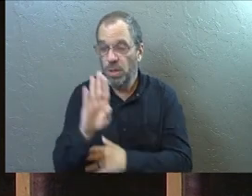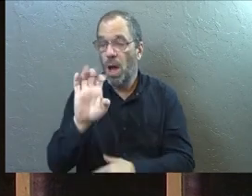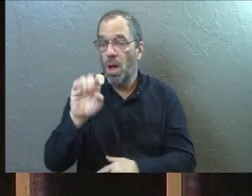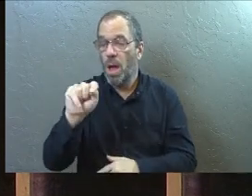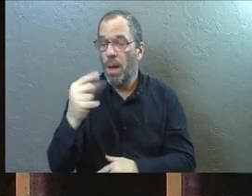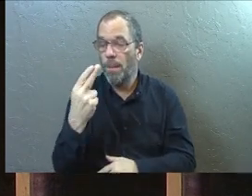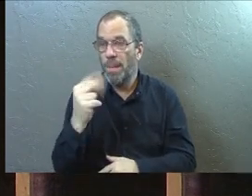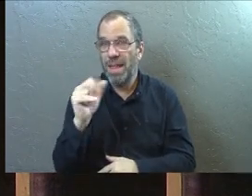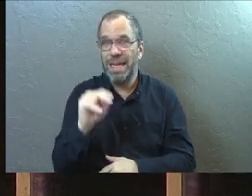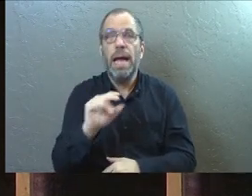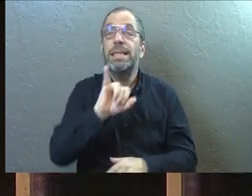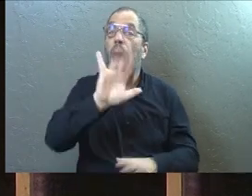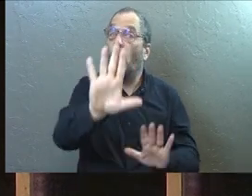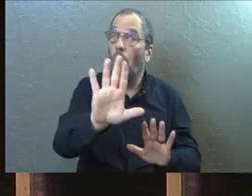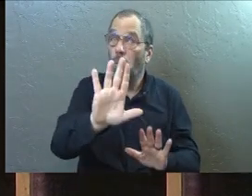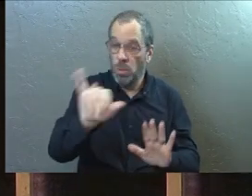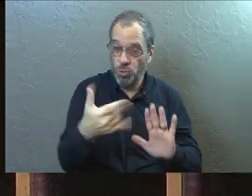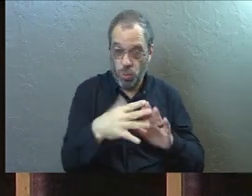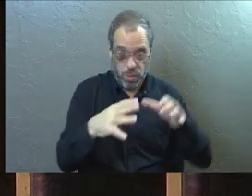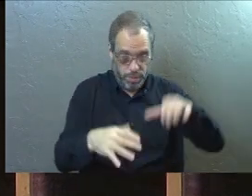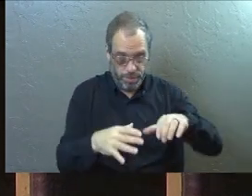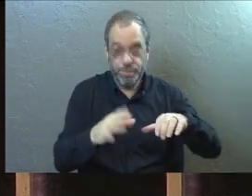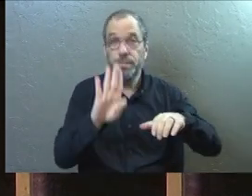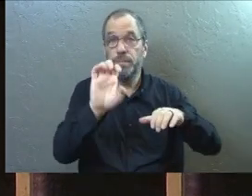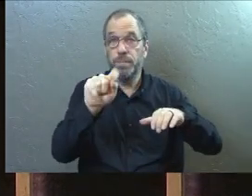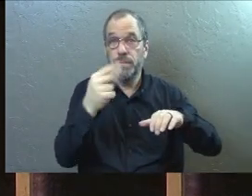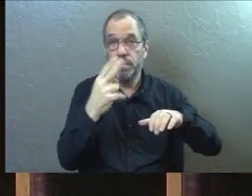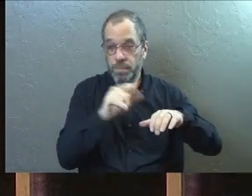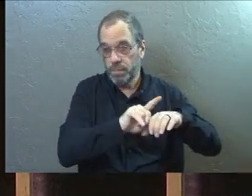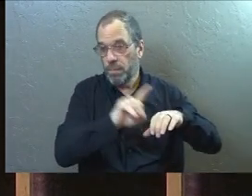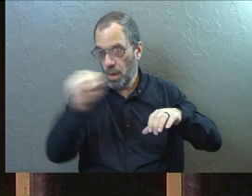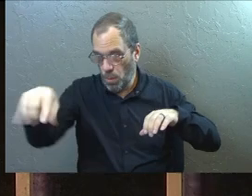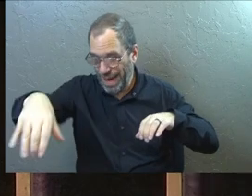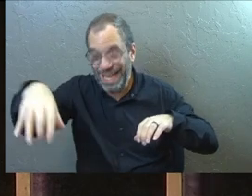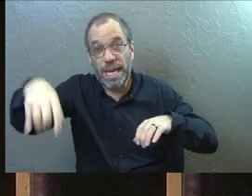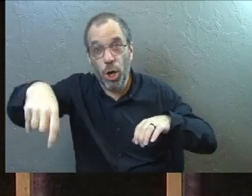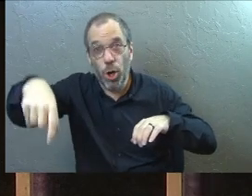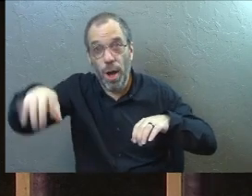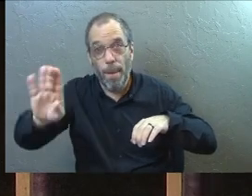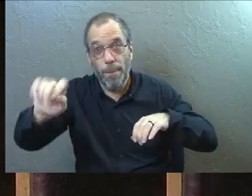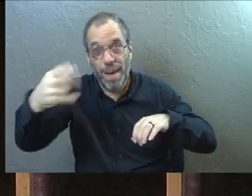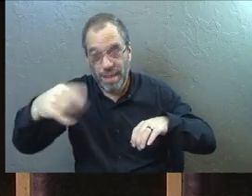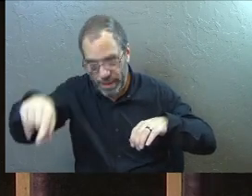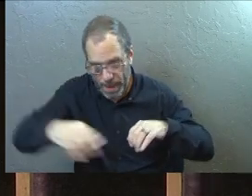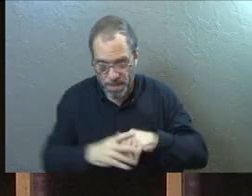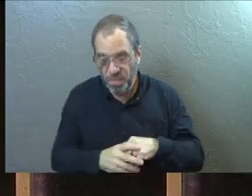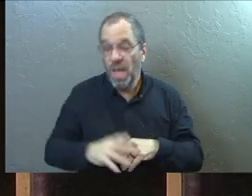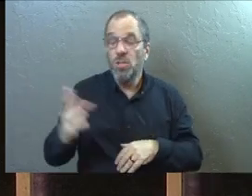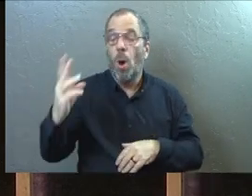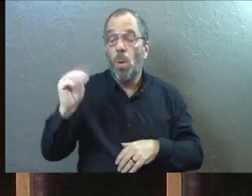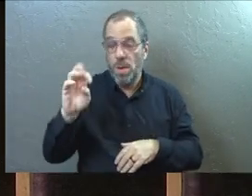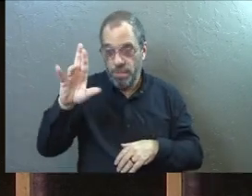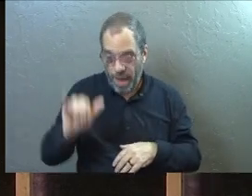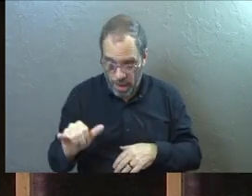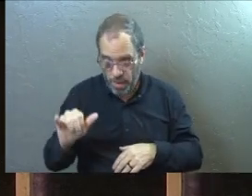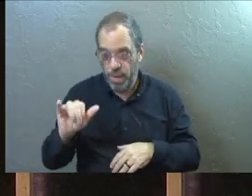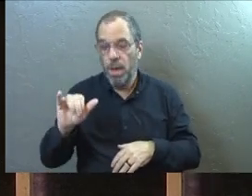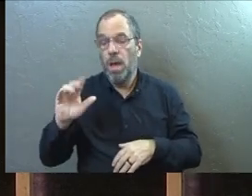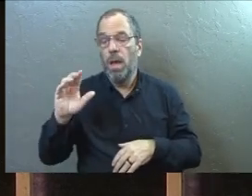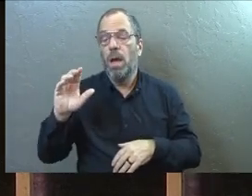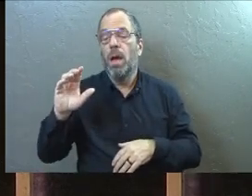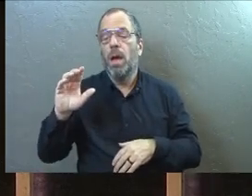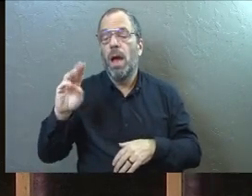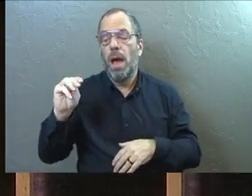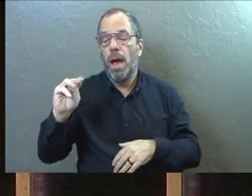Jerusalem. Now that's significant. Many of the people had come to console Martha and Mary in their loss. And when Martha got word that